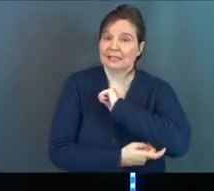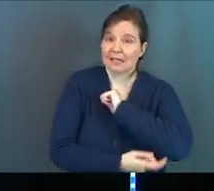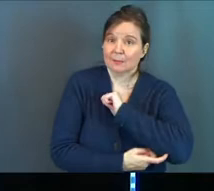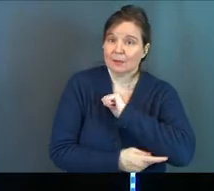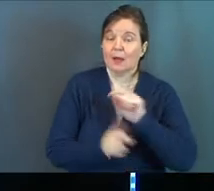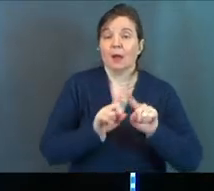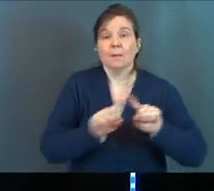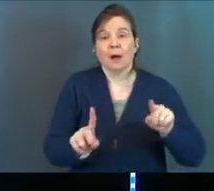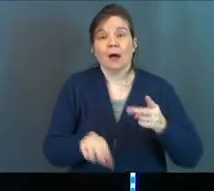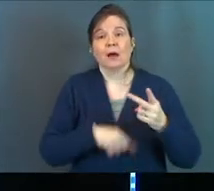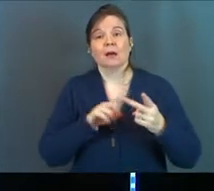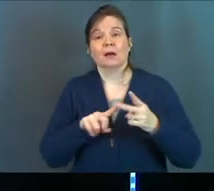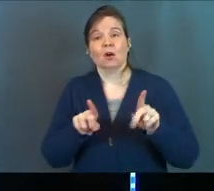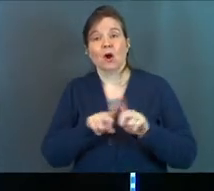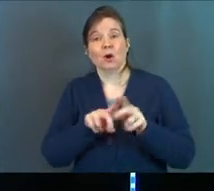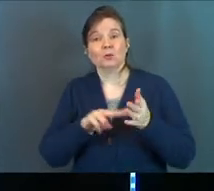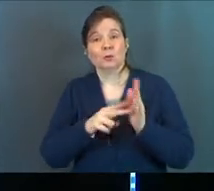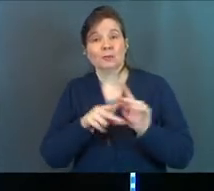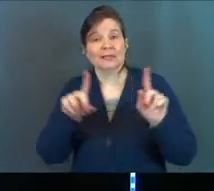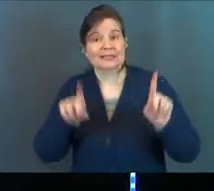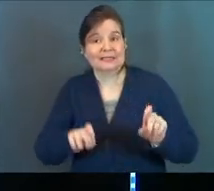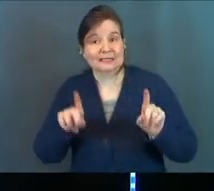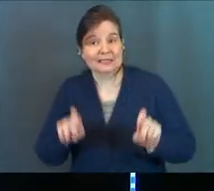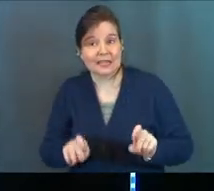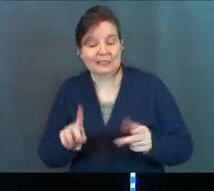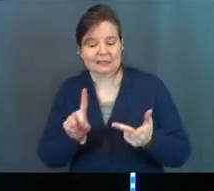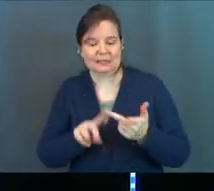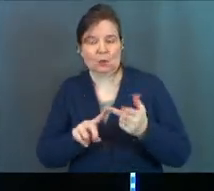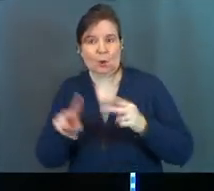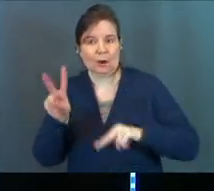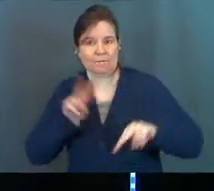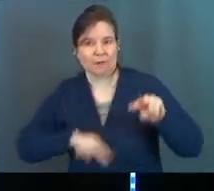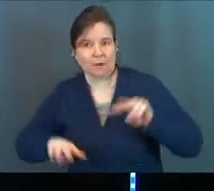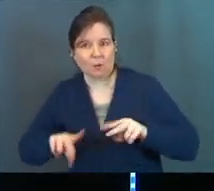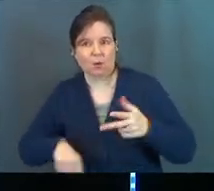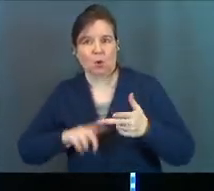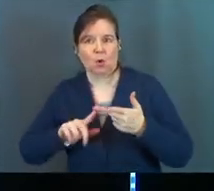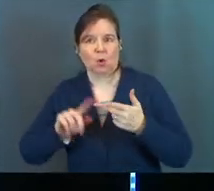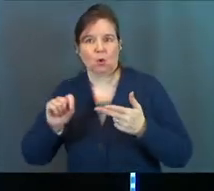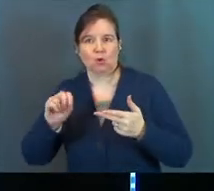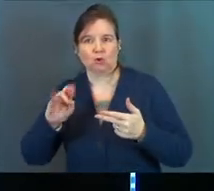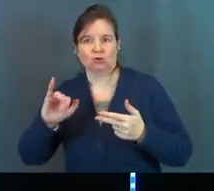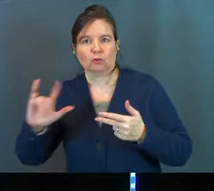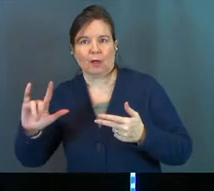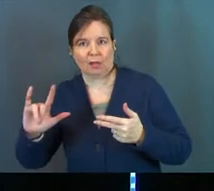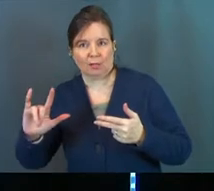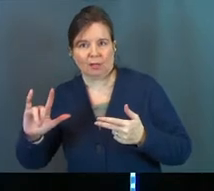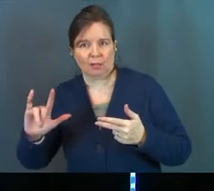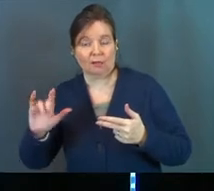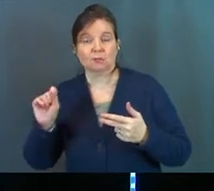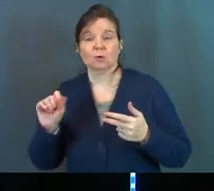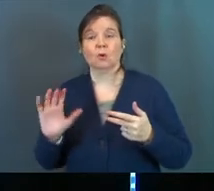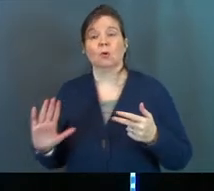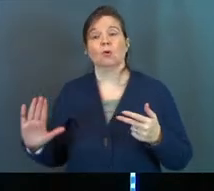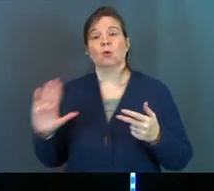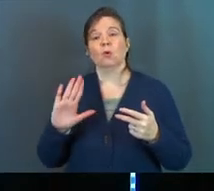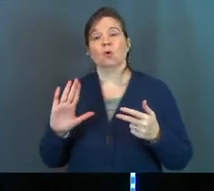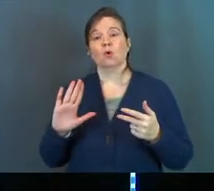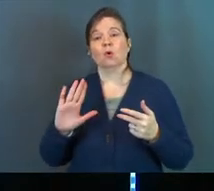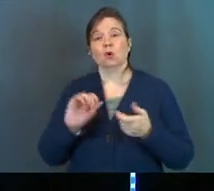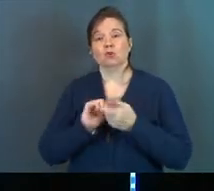but it can also mean testing or evaluation or even trial. And so your